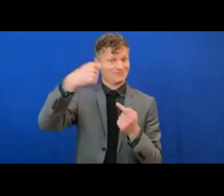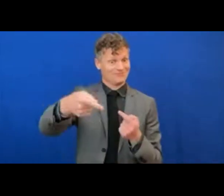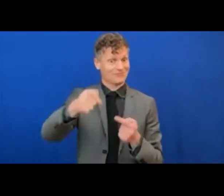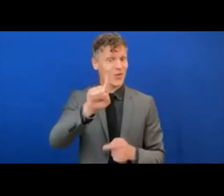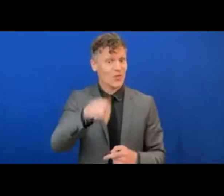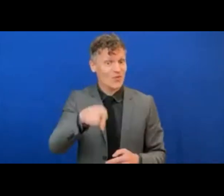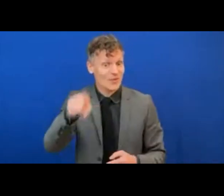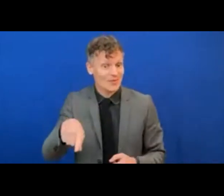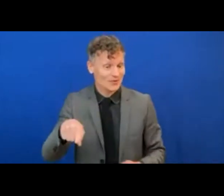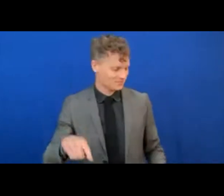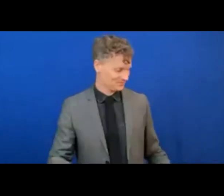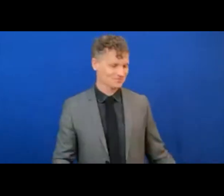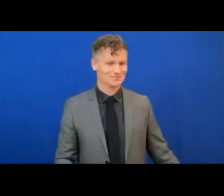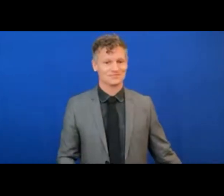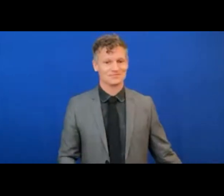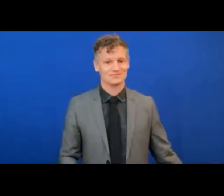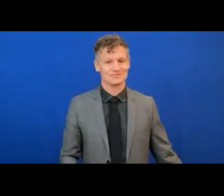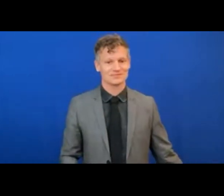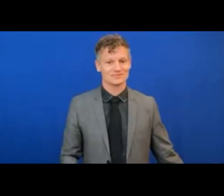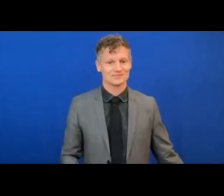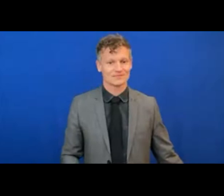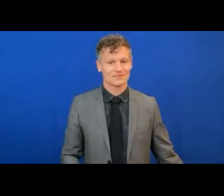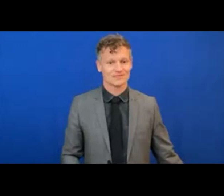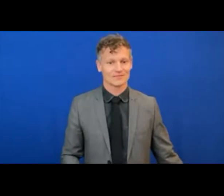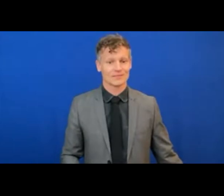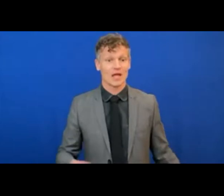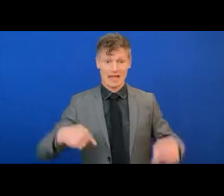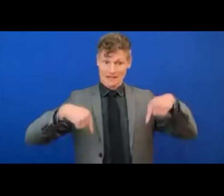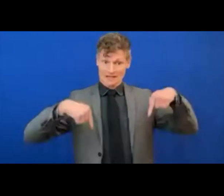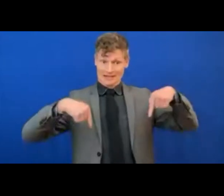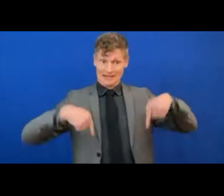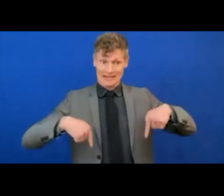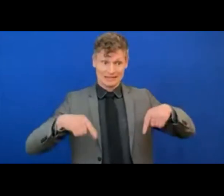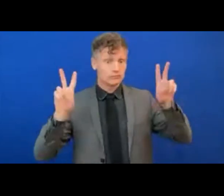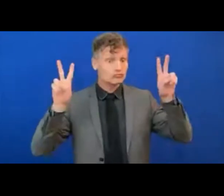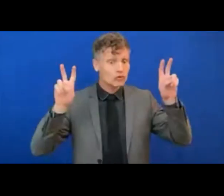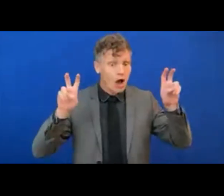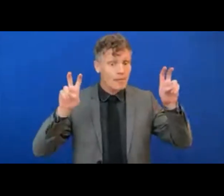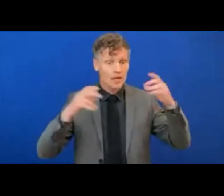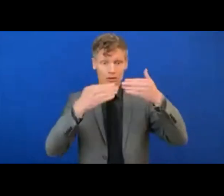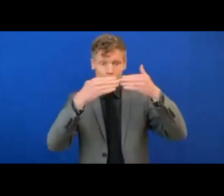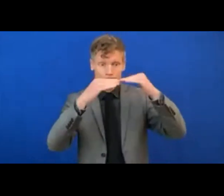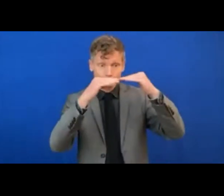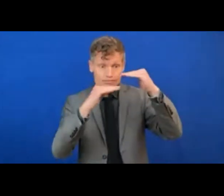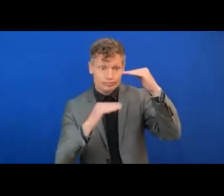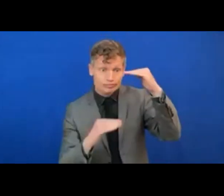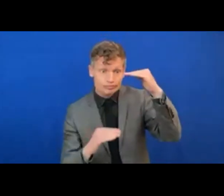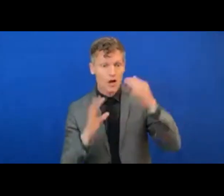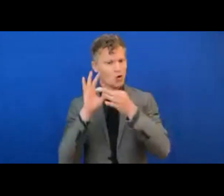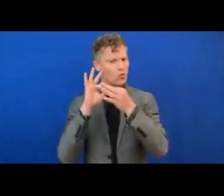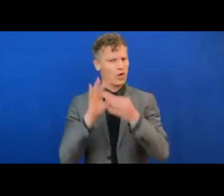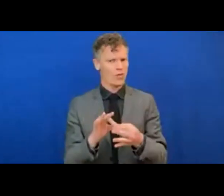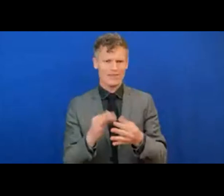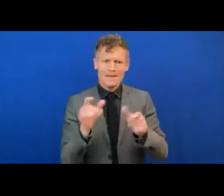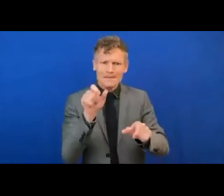This session is very much about the people of the world and how they will participate and need to participate and